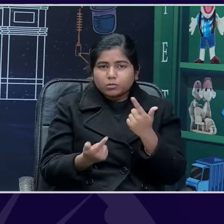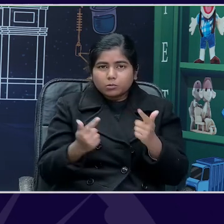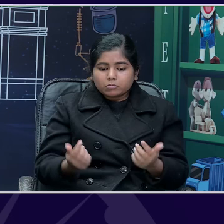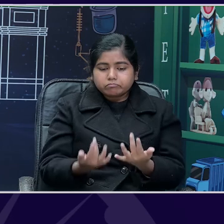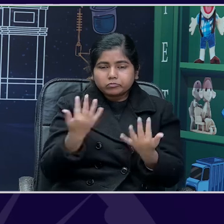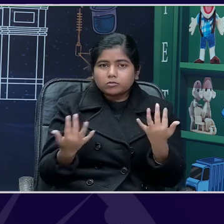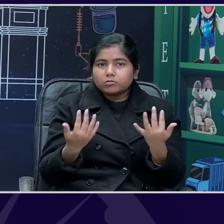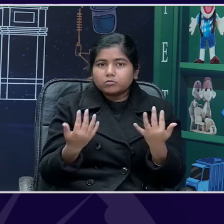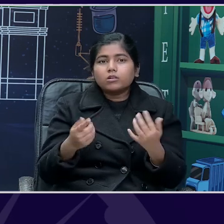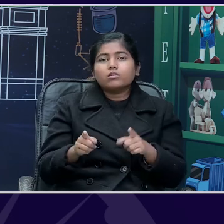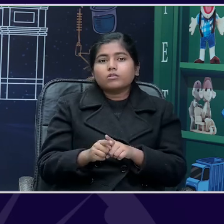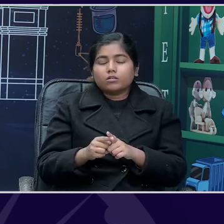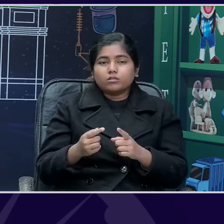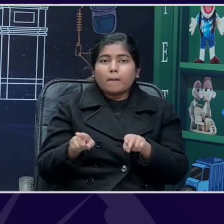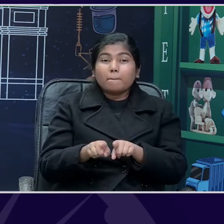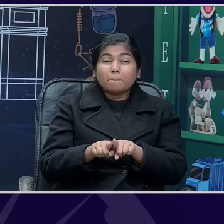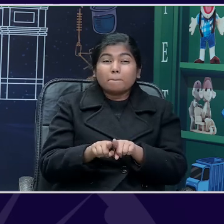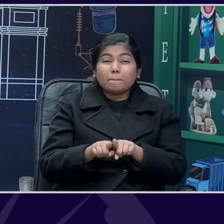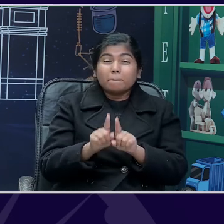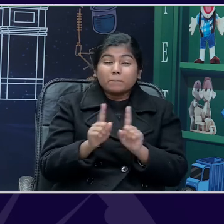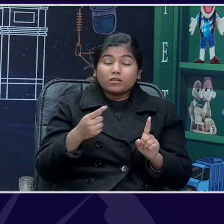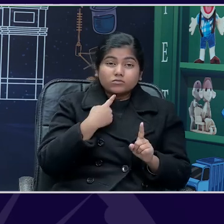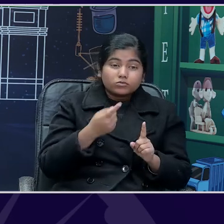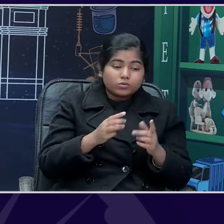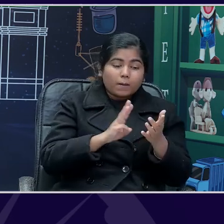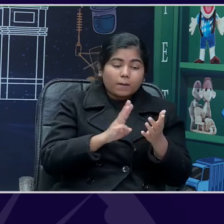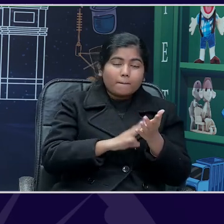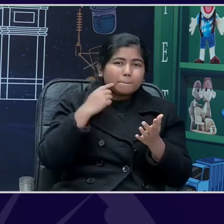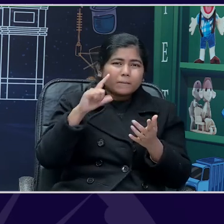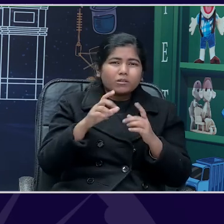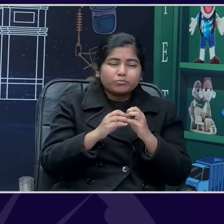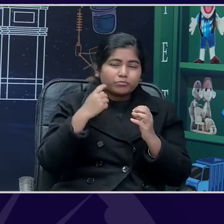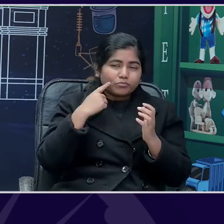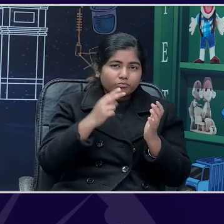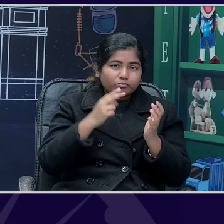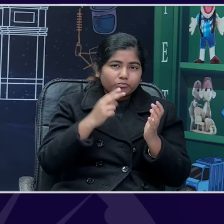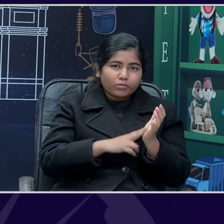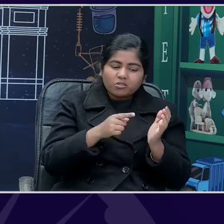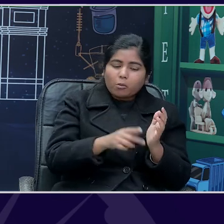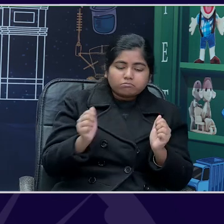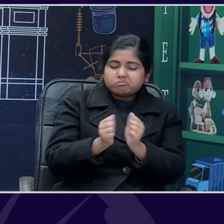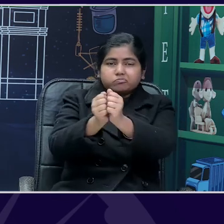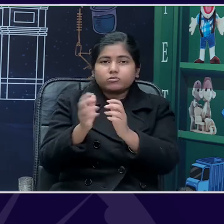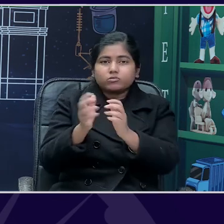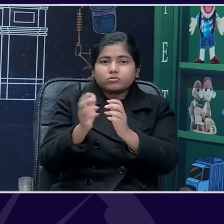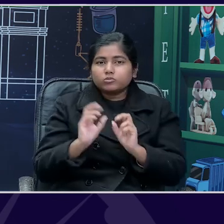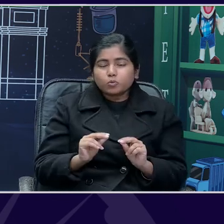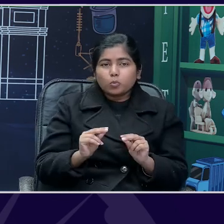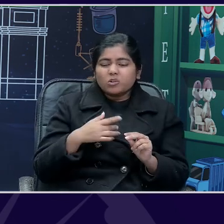want Millville to see his disappointment if he found the fawn or his joy if he did not